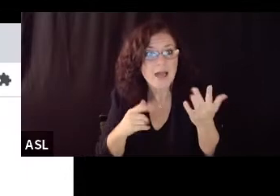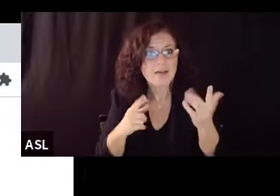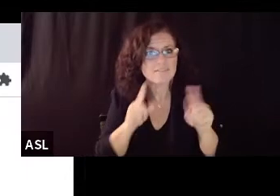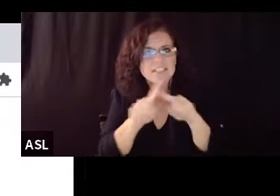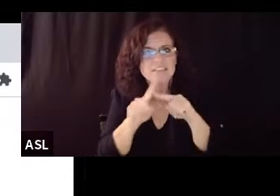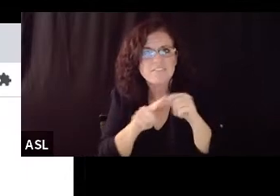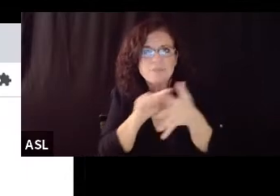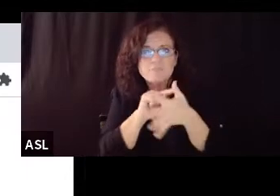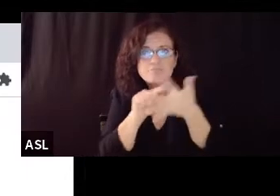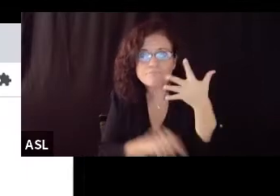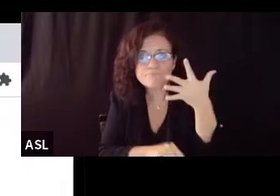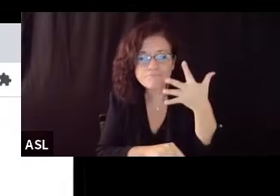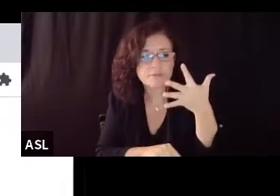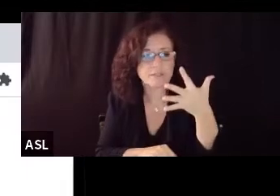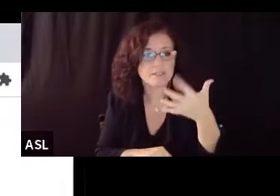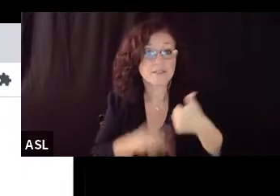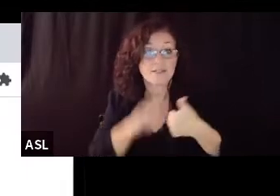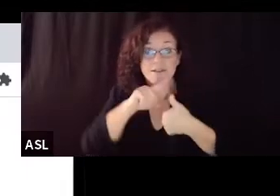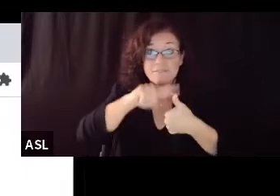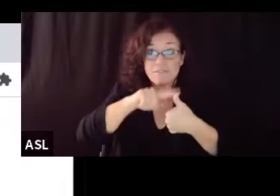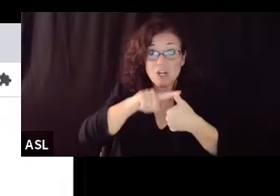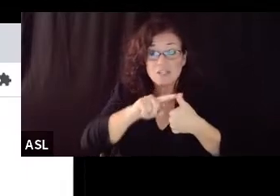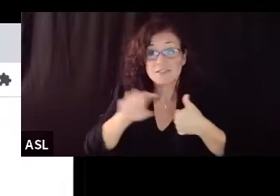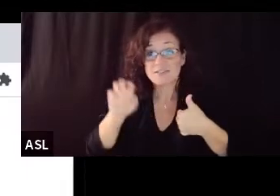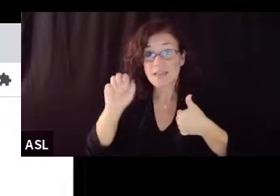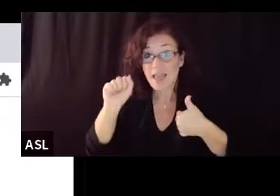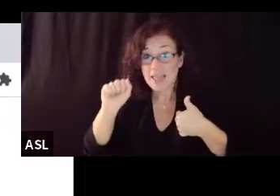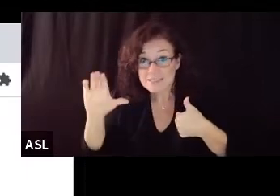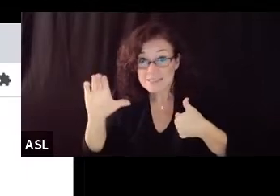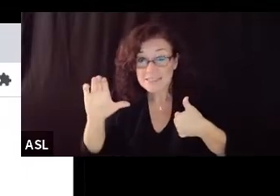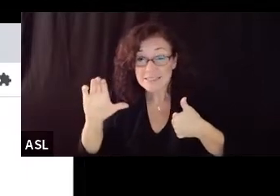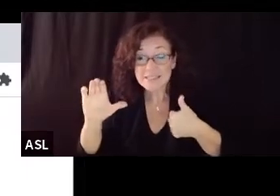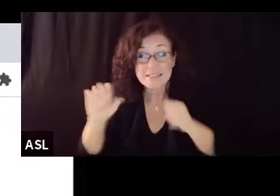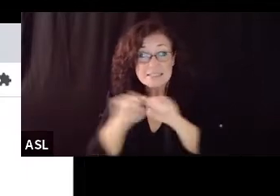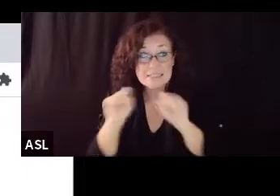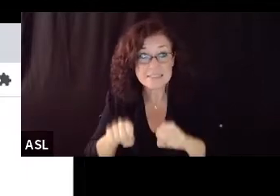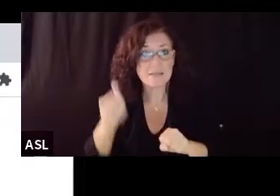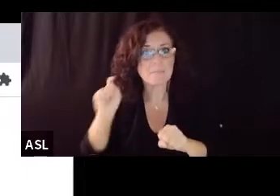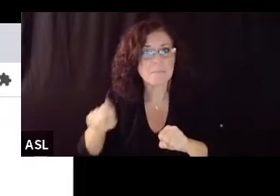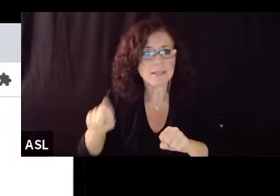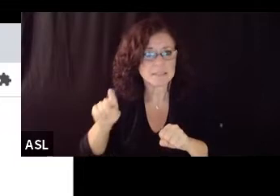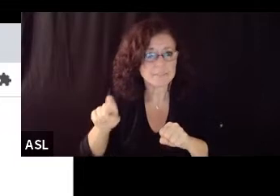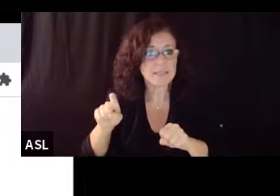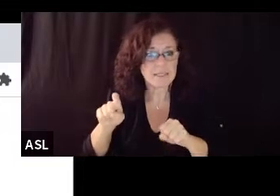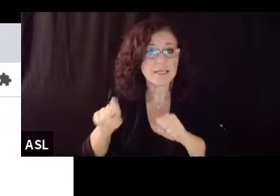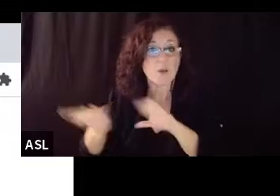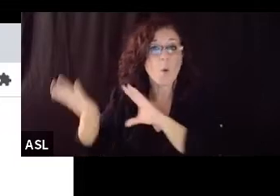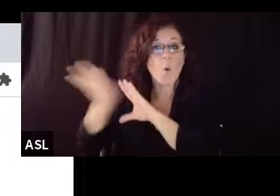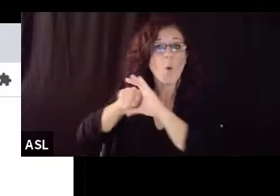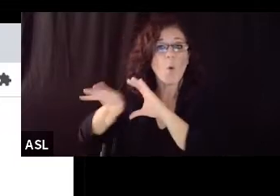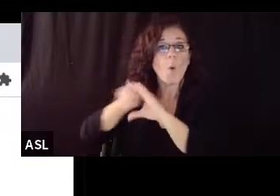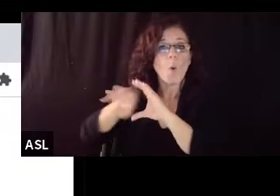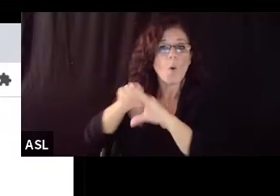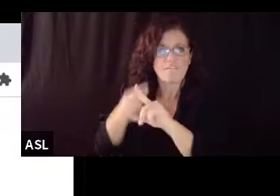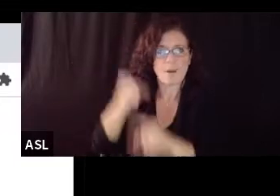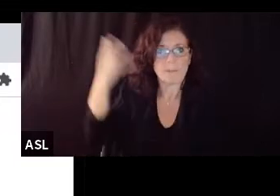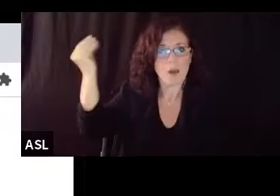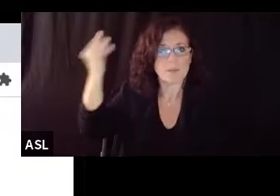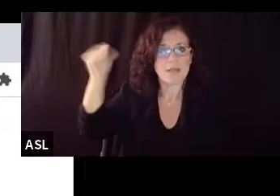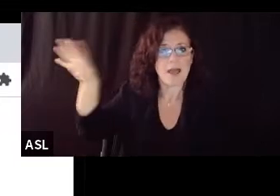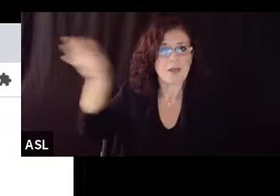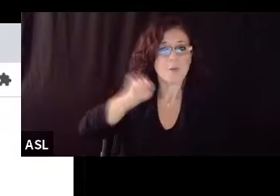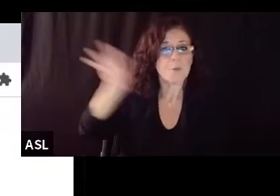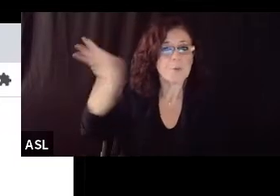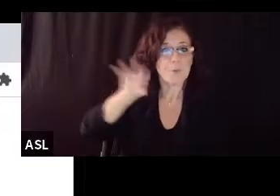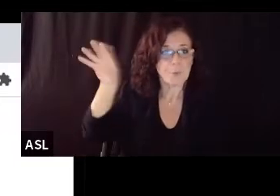one is that you want the air conditioning or forced air system to be set to 100 outside air you want to be bringing in all fresh air and